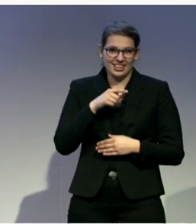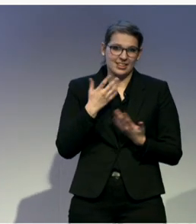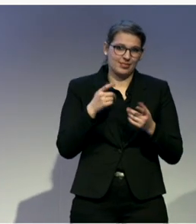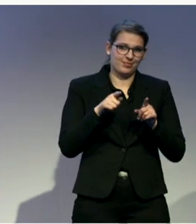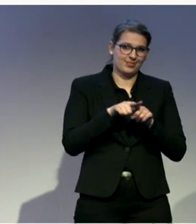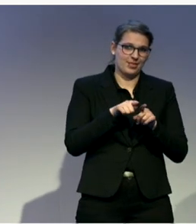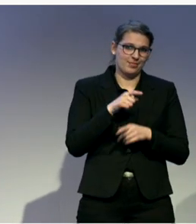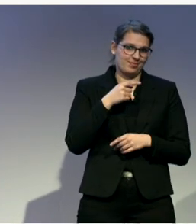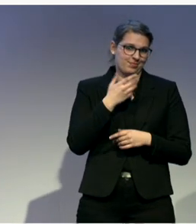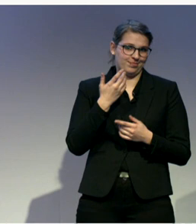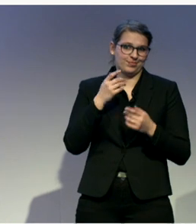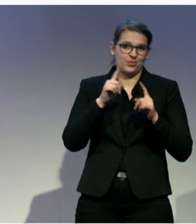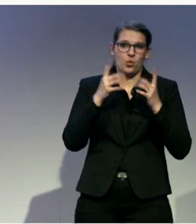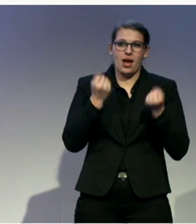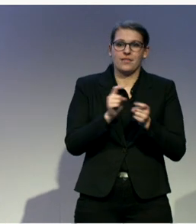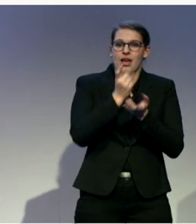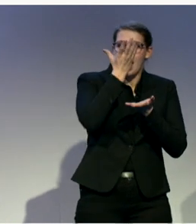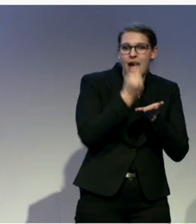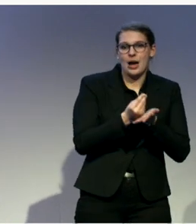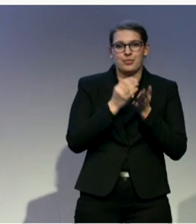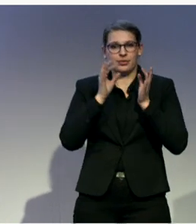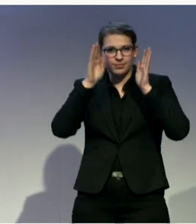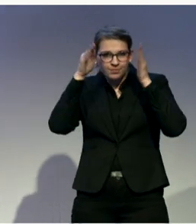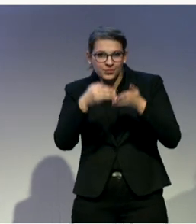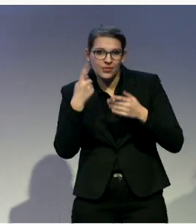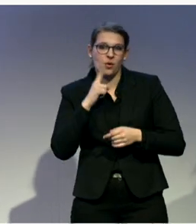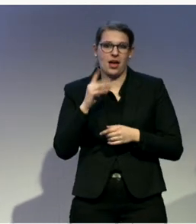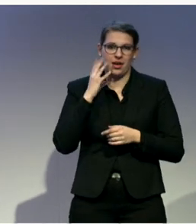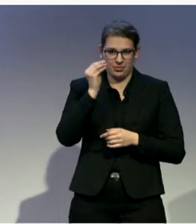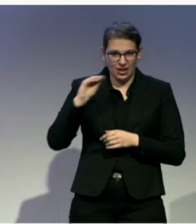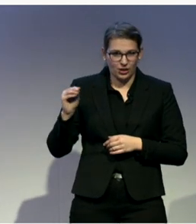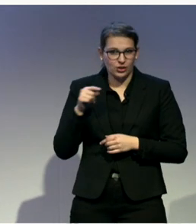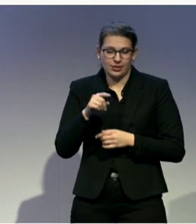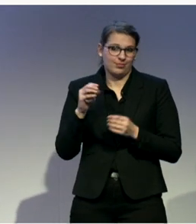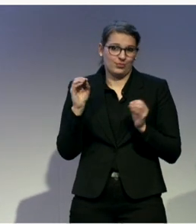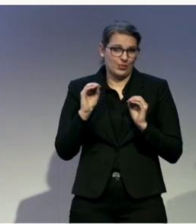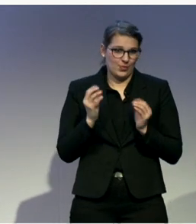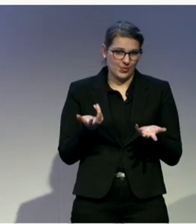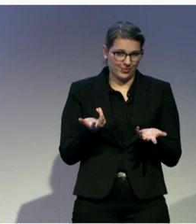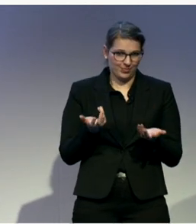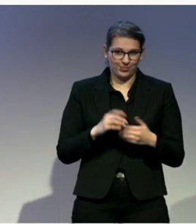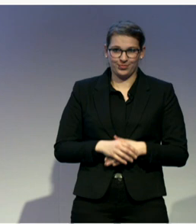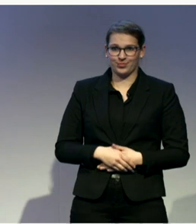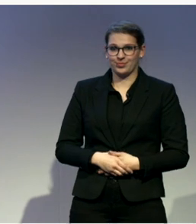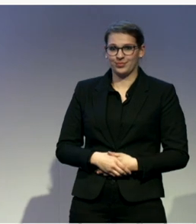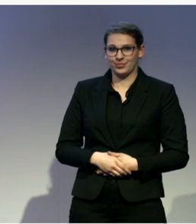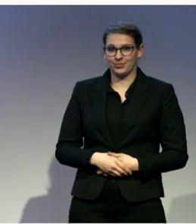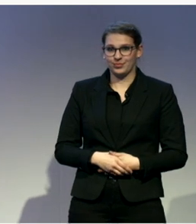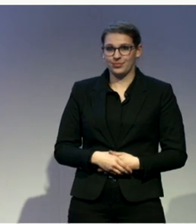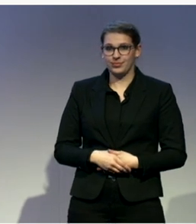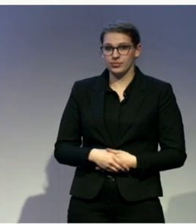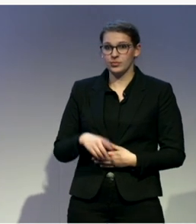such things, so it's rarer. That's also something we need to take into consideration. Okay. More questions, please.